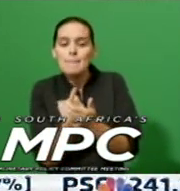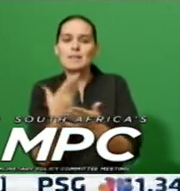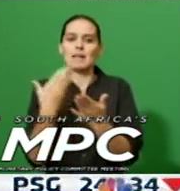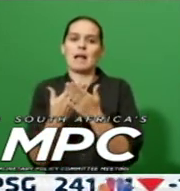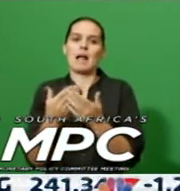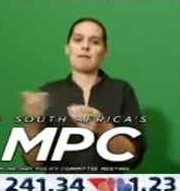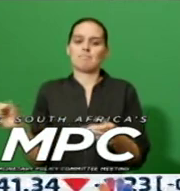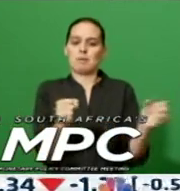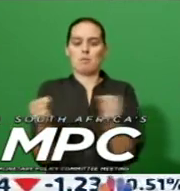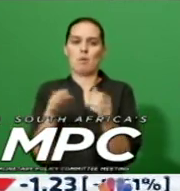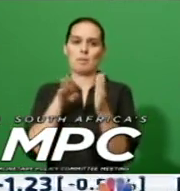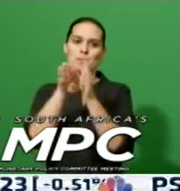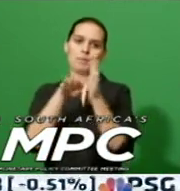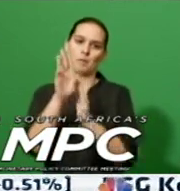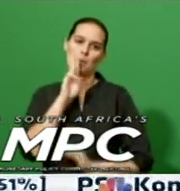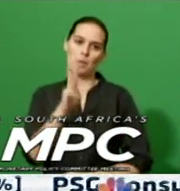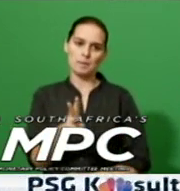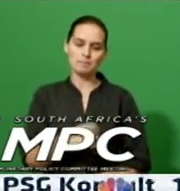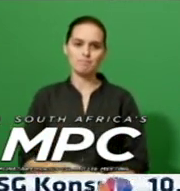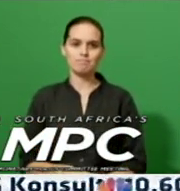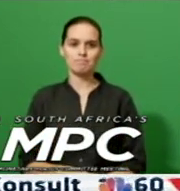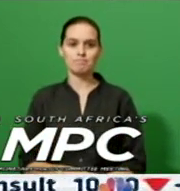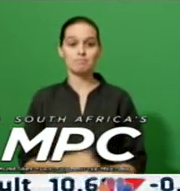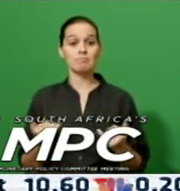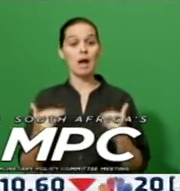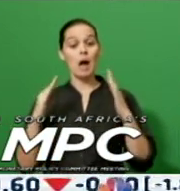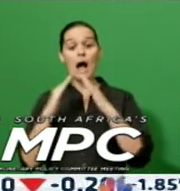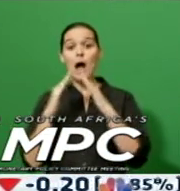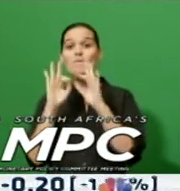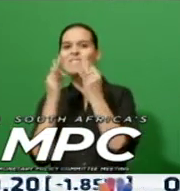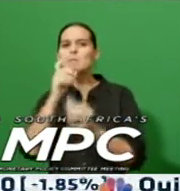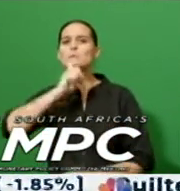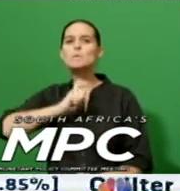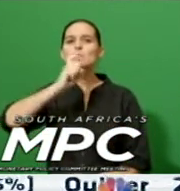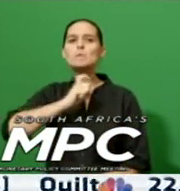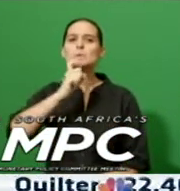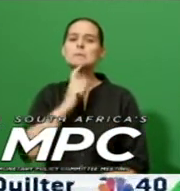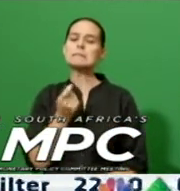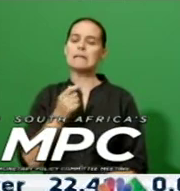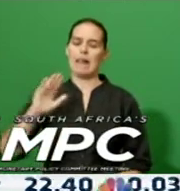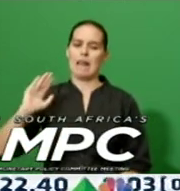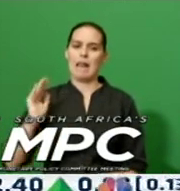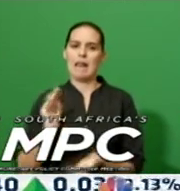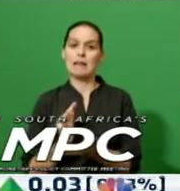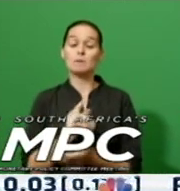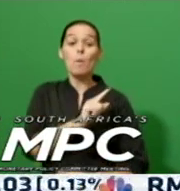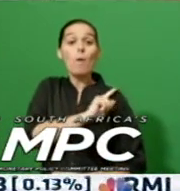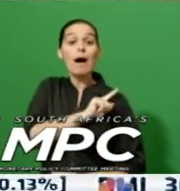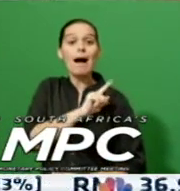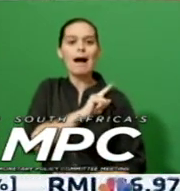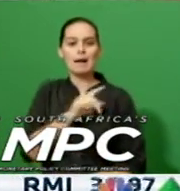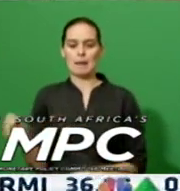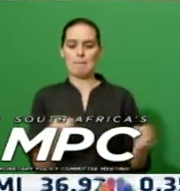into unemployment. Household consumption expenditure remains constrained by weak employment growth.